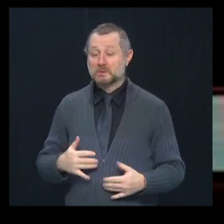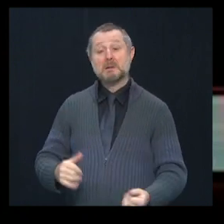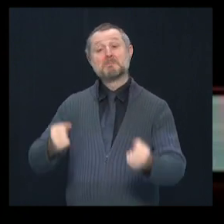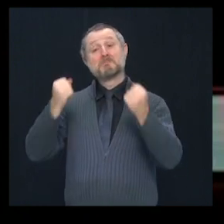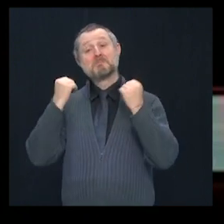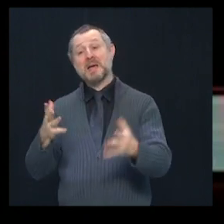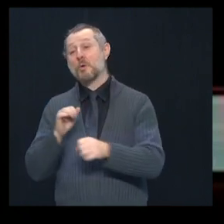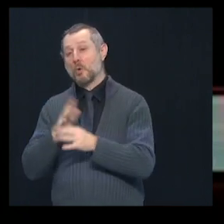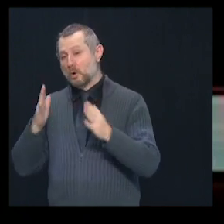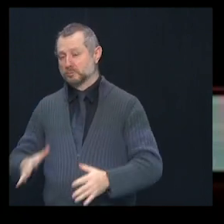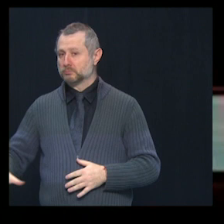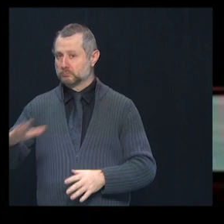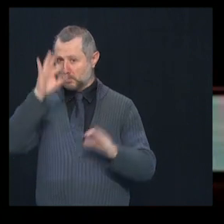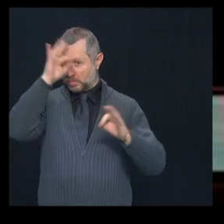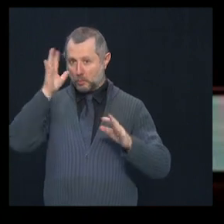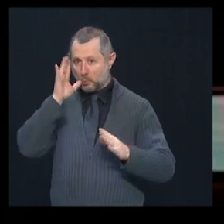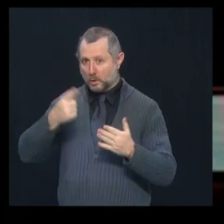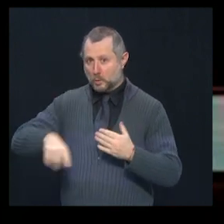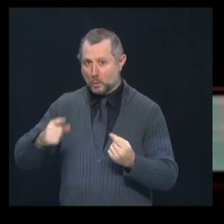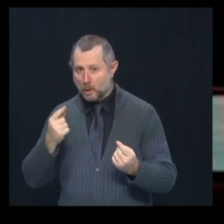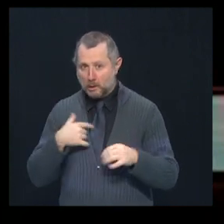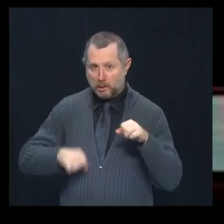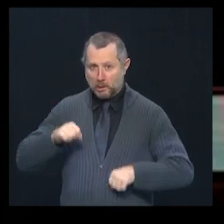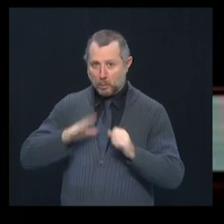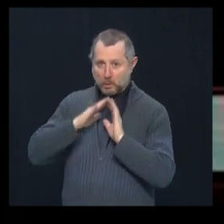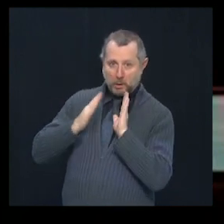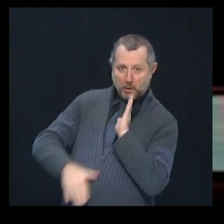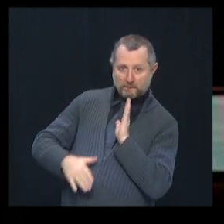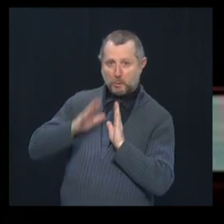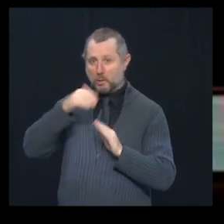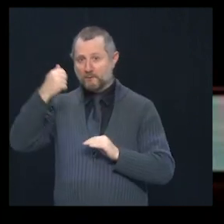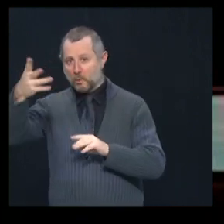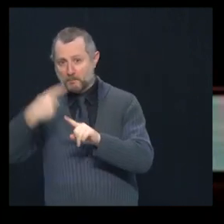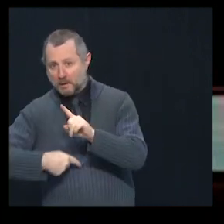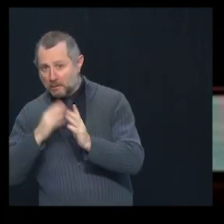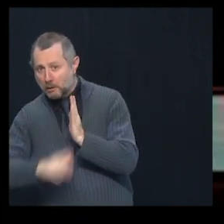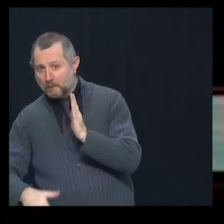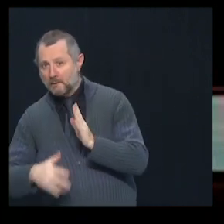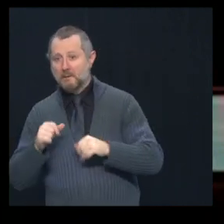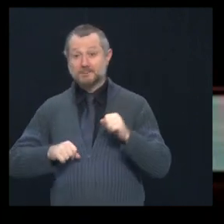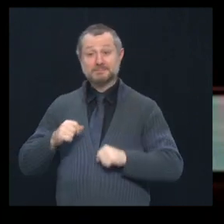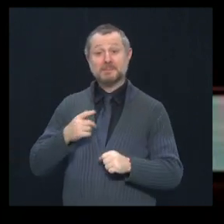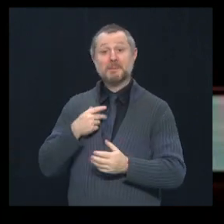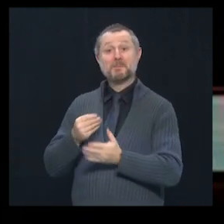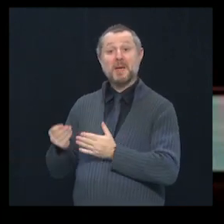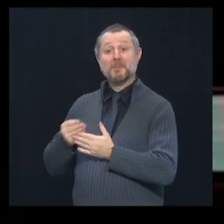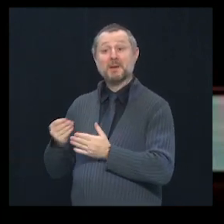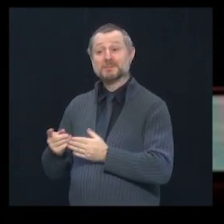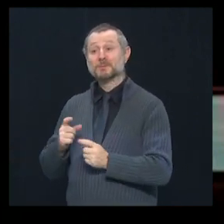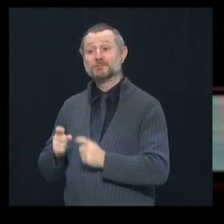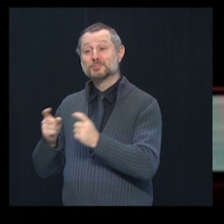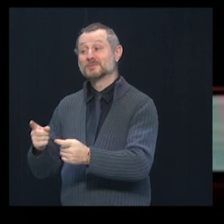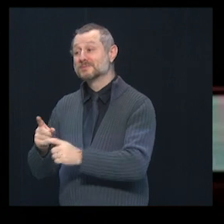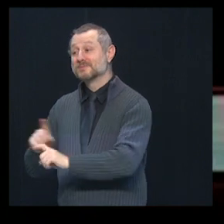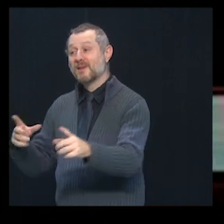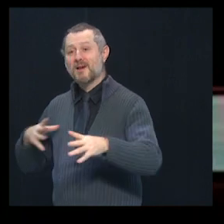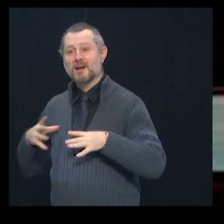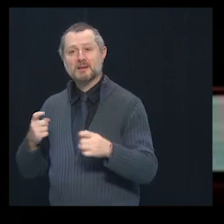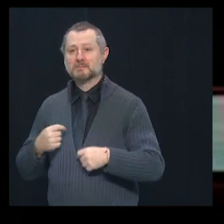next week or next month not being able to buy presents for their children holidays family not sure